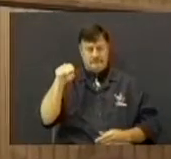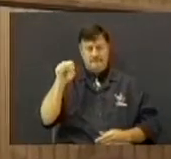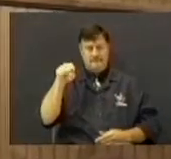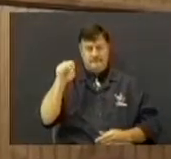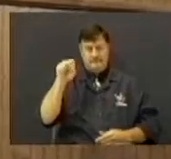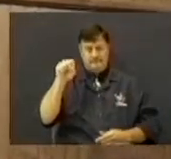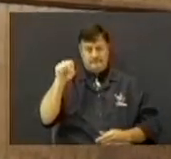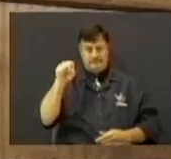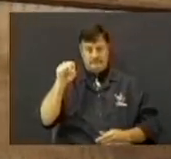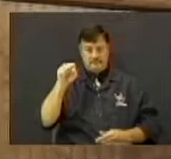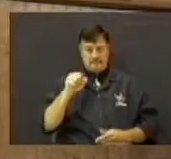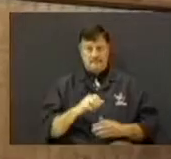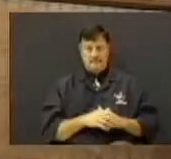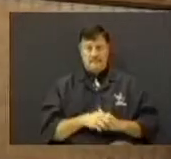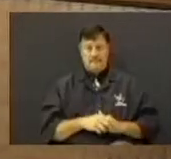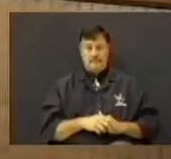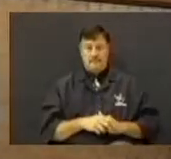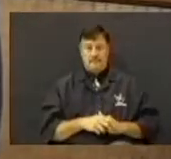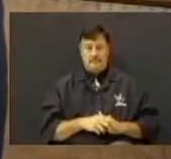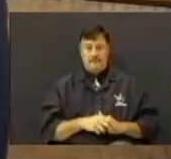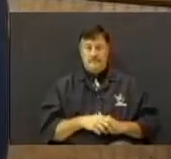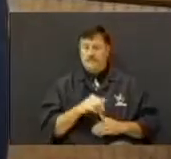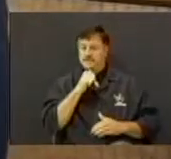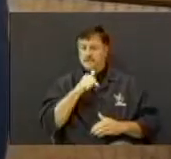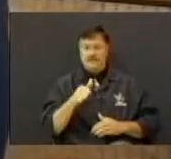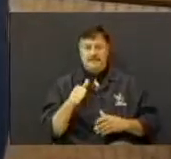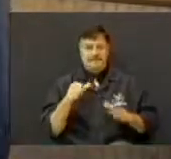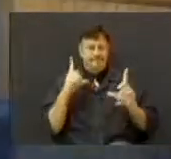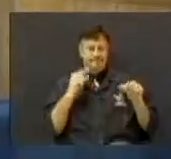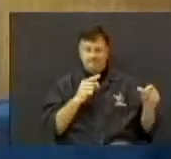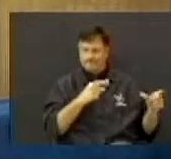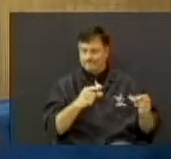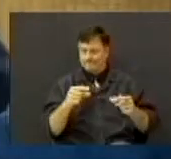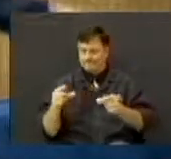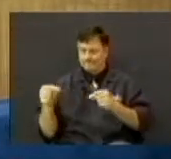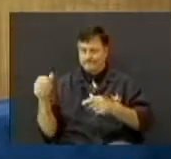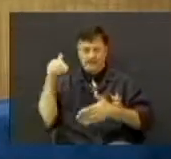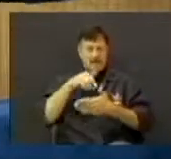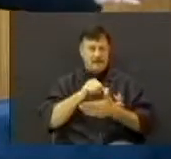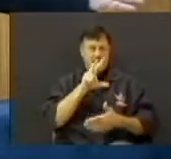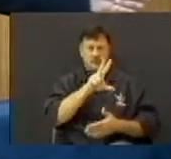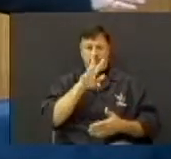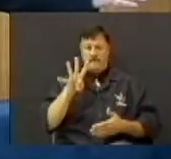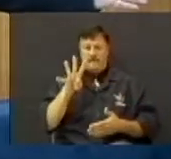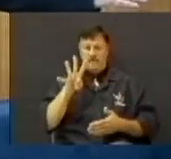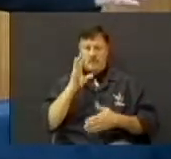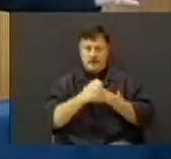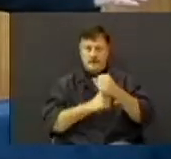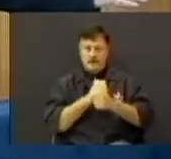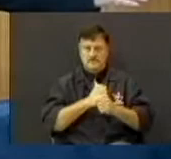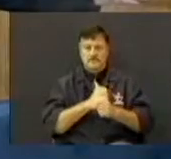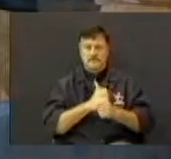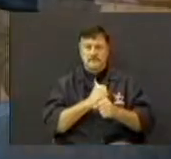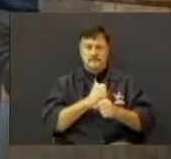She's not somebody around here that she doesn't run her mouth. She hasn't in 34 years caused me any damage.